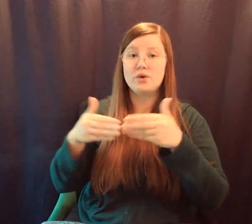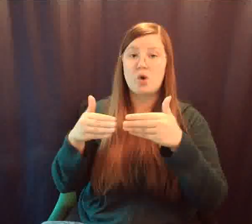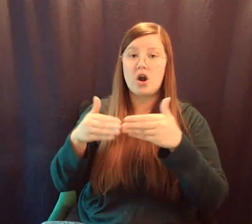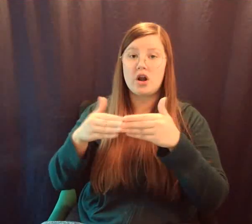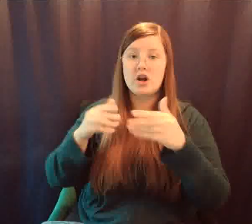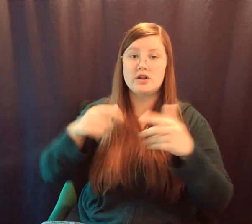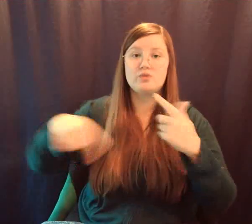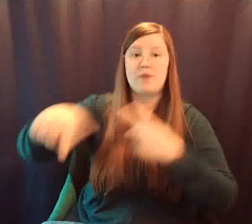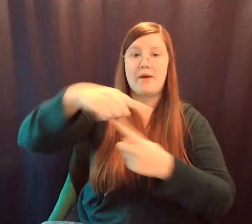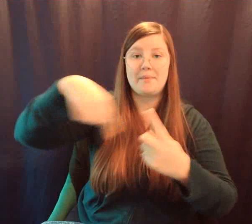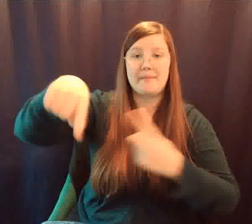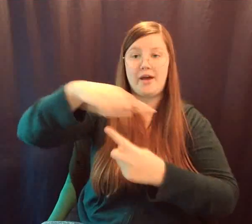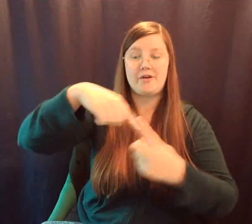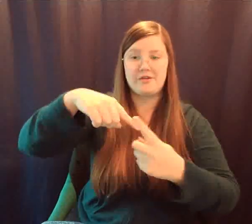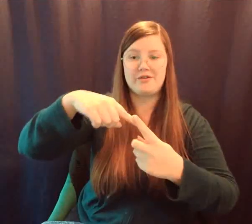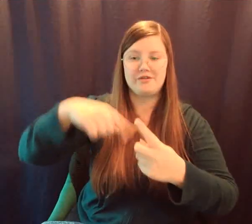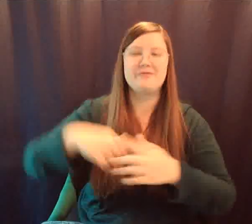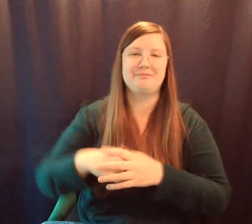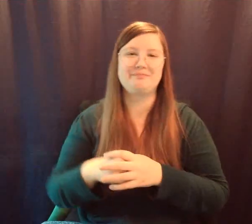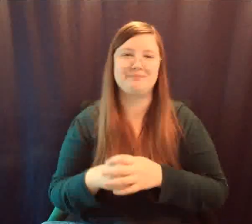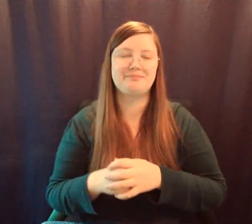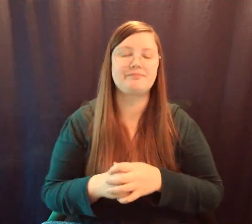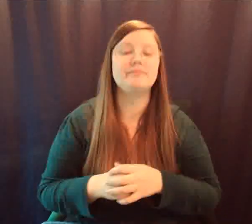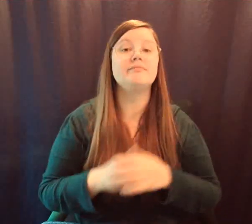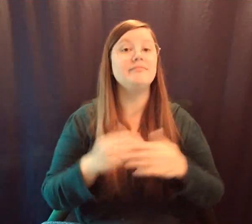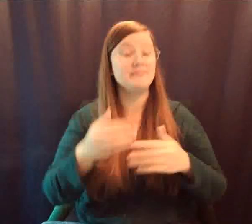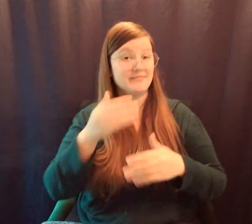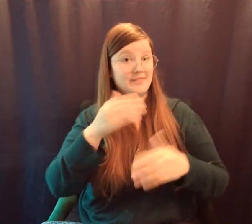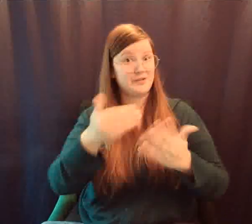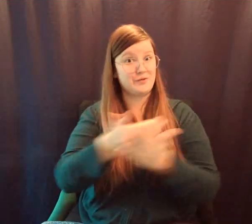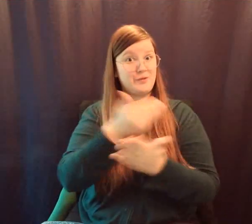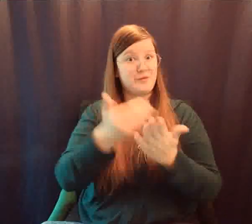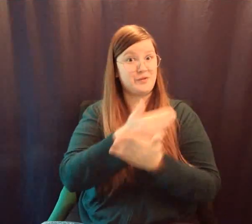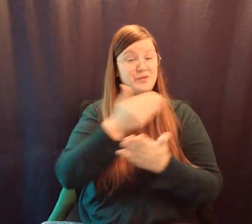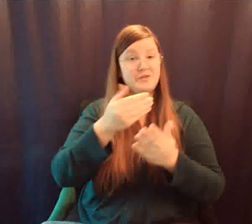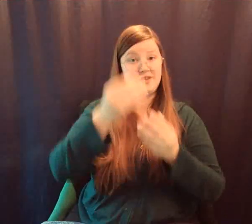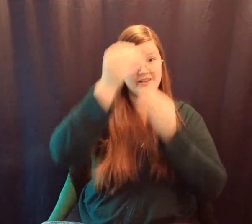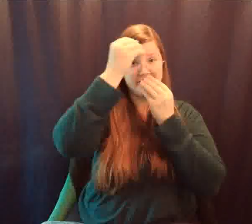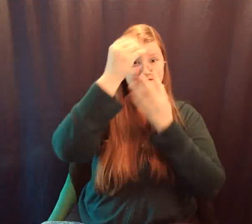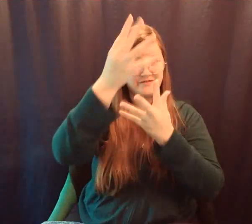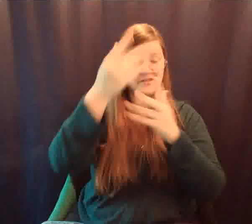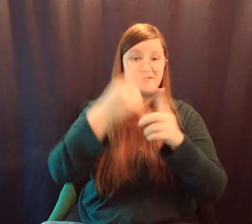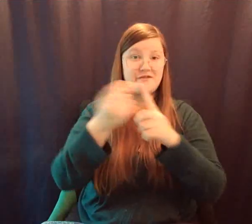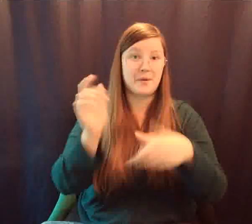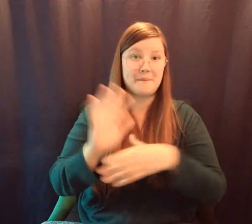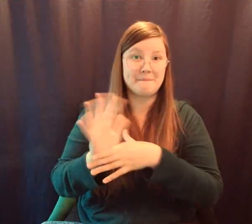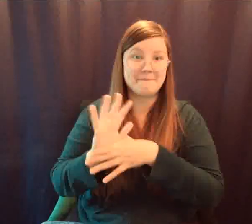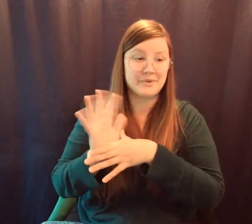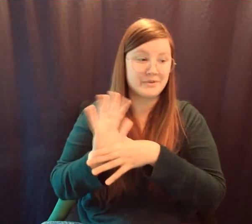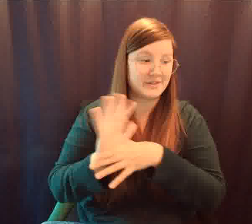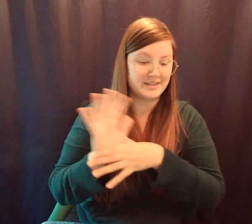We have big news for the music department. Edmonds Woodway High School is proud to announce that Tali Kamani has been named a 2021